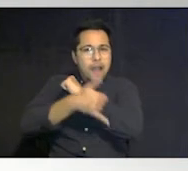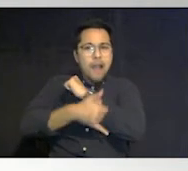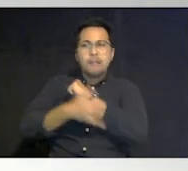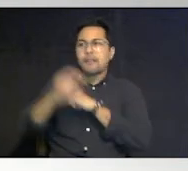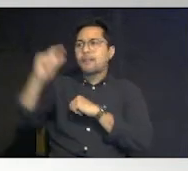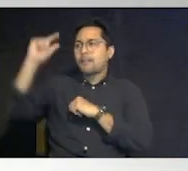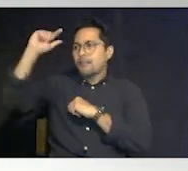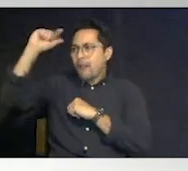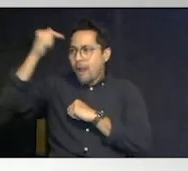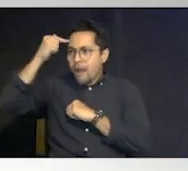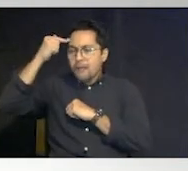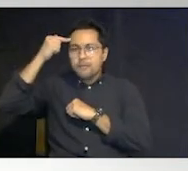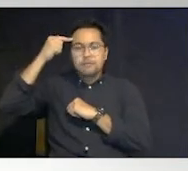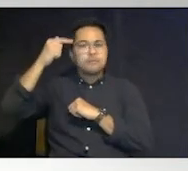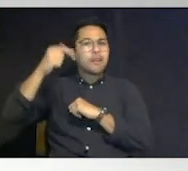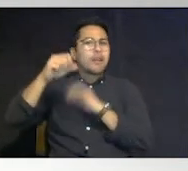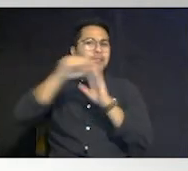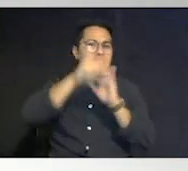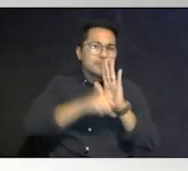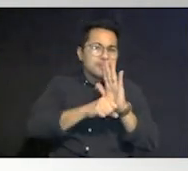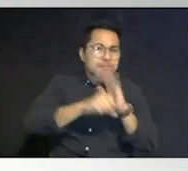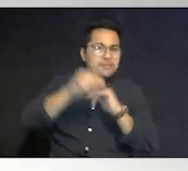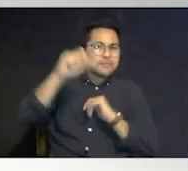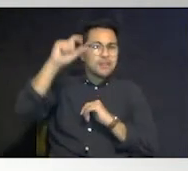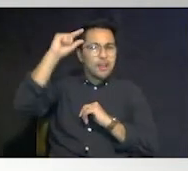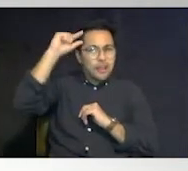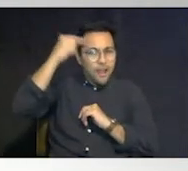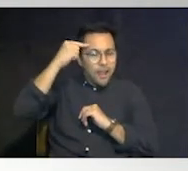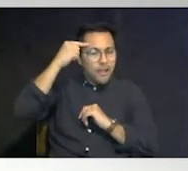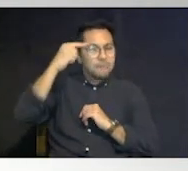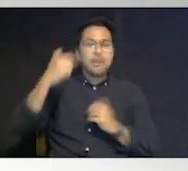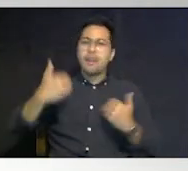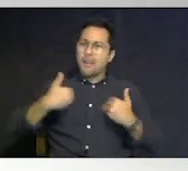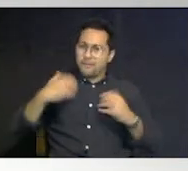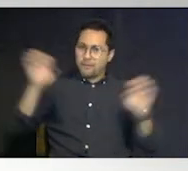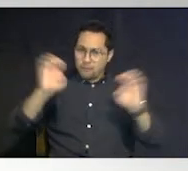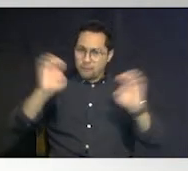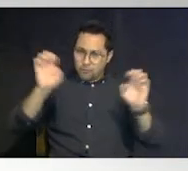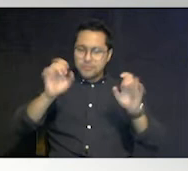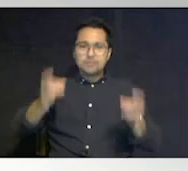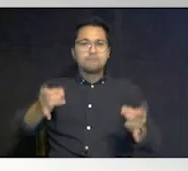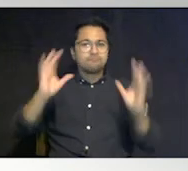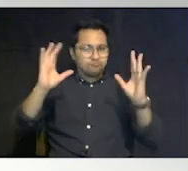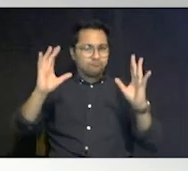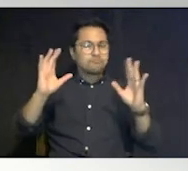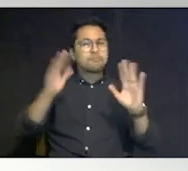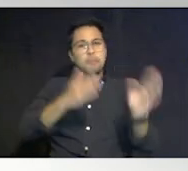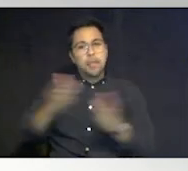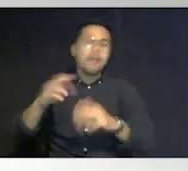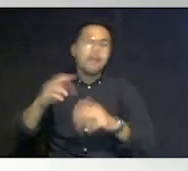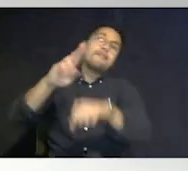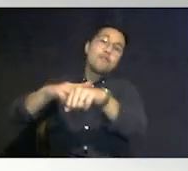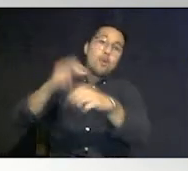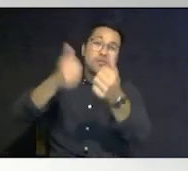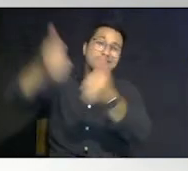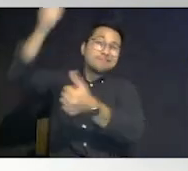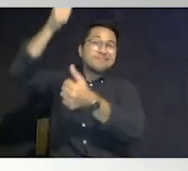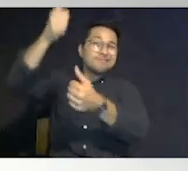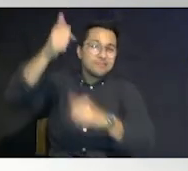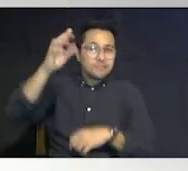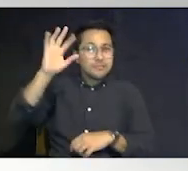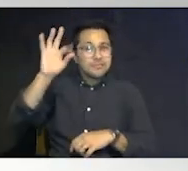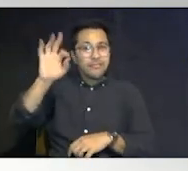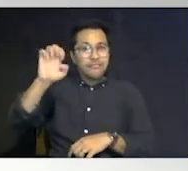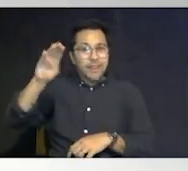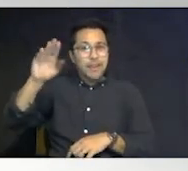every state government has a comprehensive emergency management plan and you know of course the federal government fema the you know the